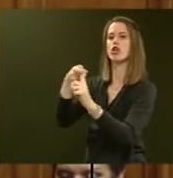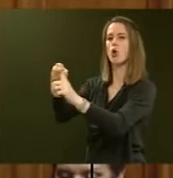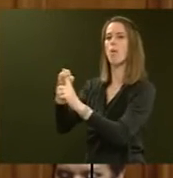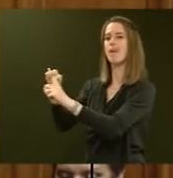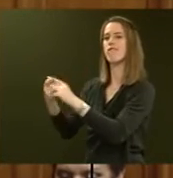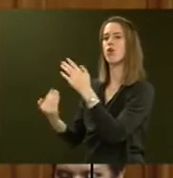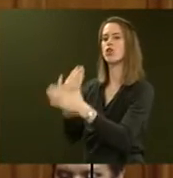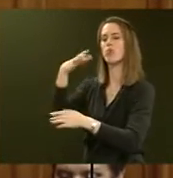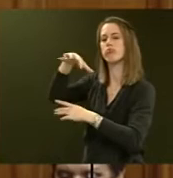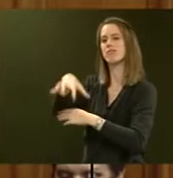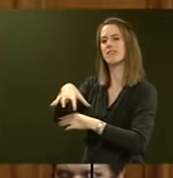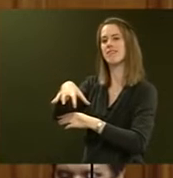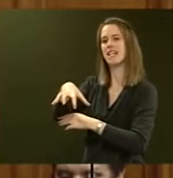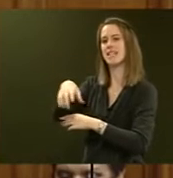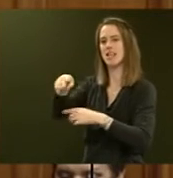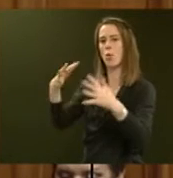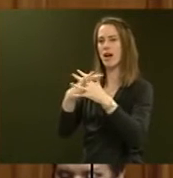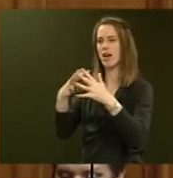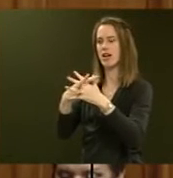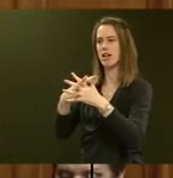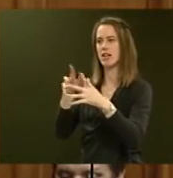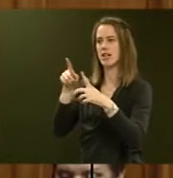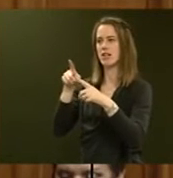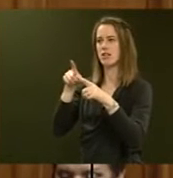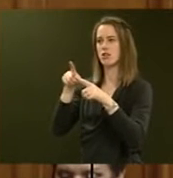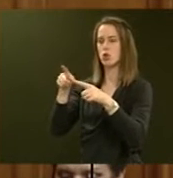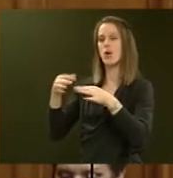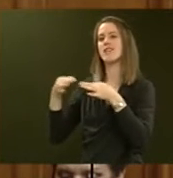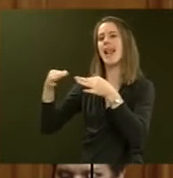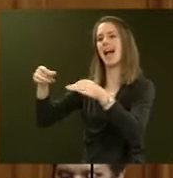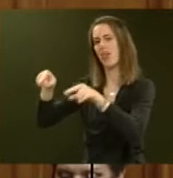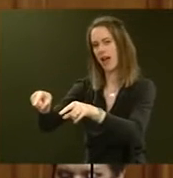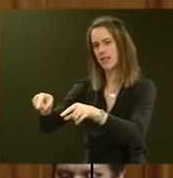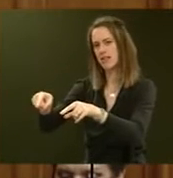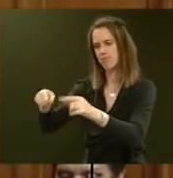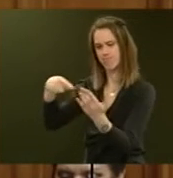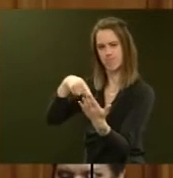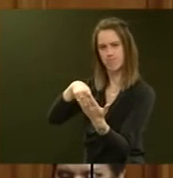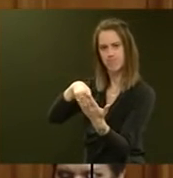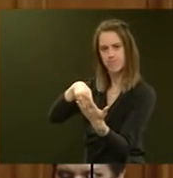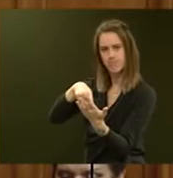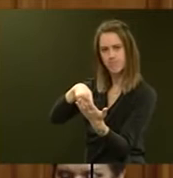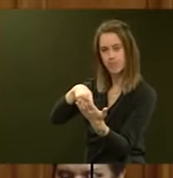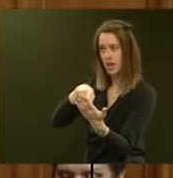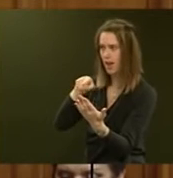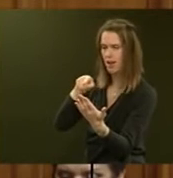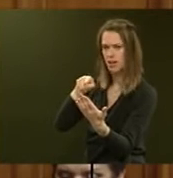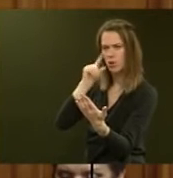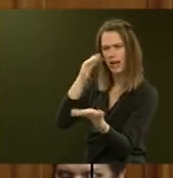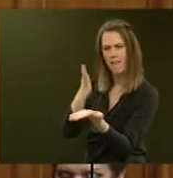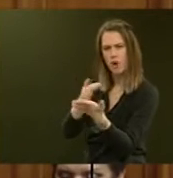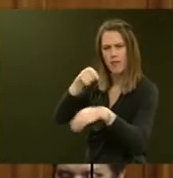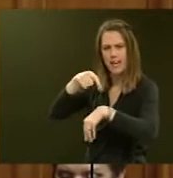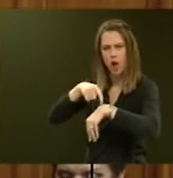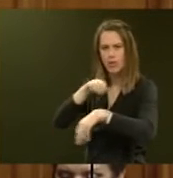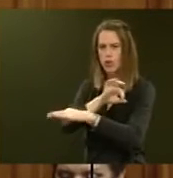prison facility at Waikere into a state of managed delay, that at that stage, no